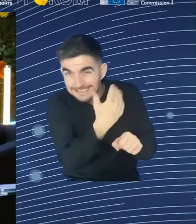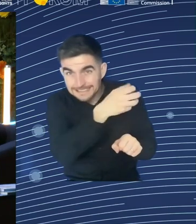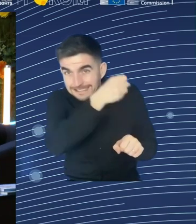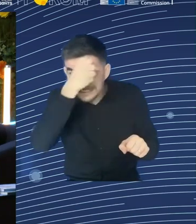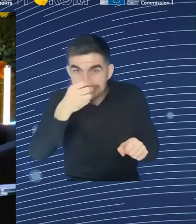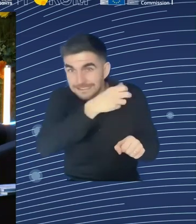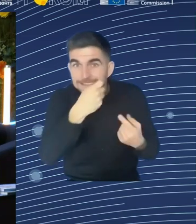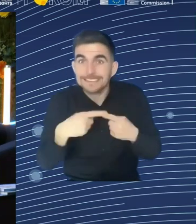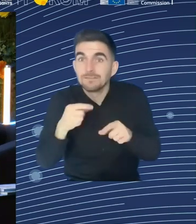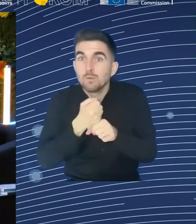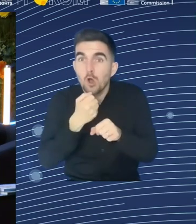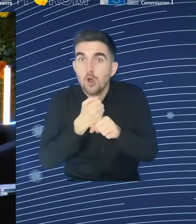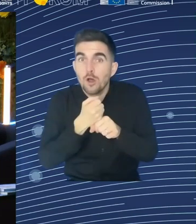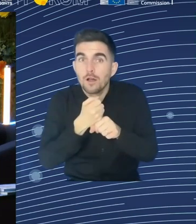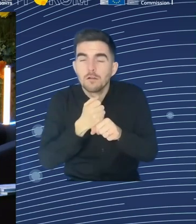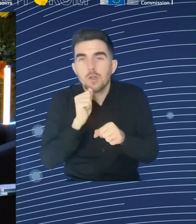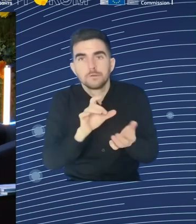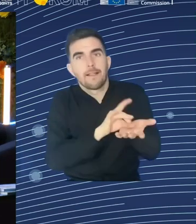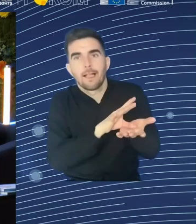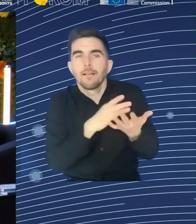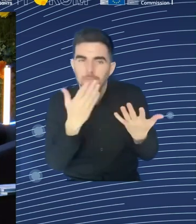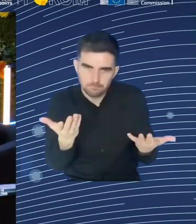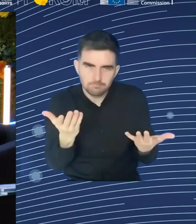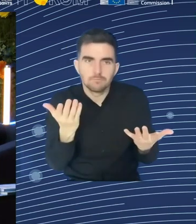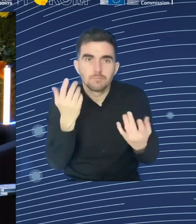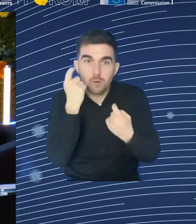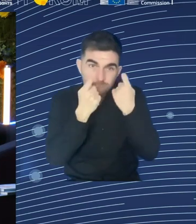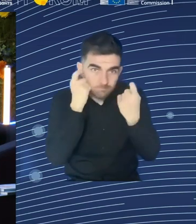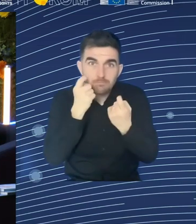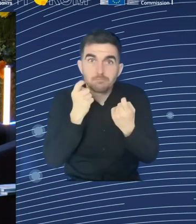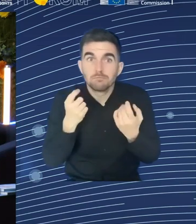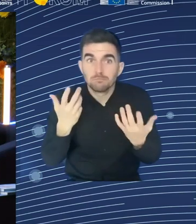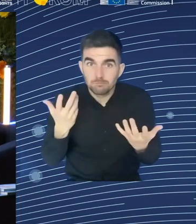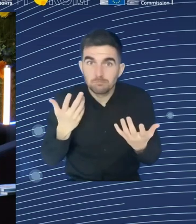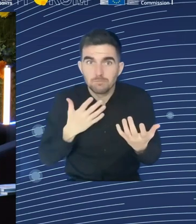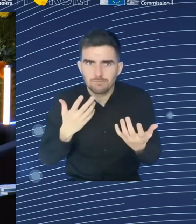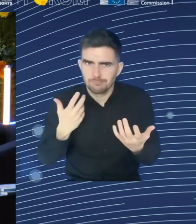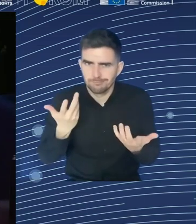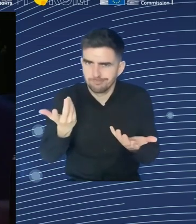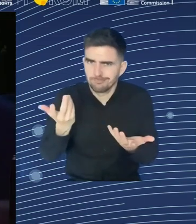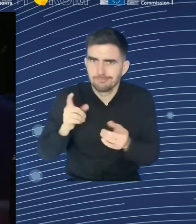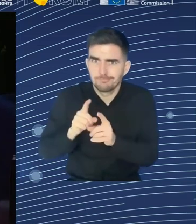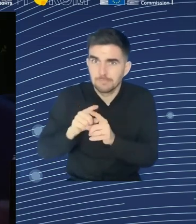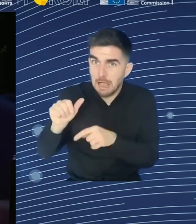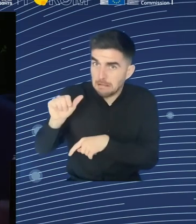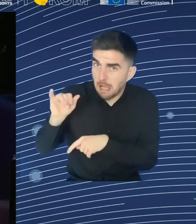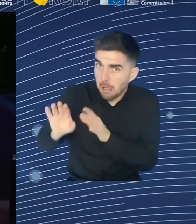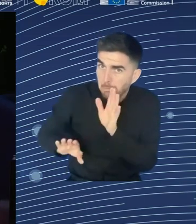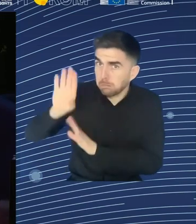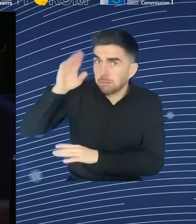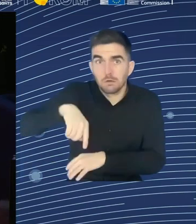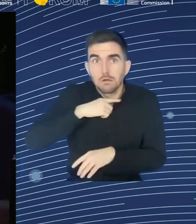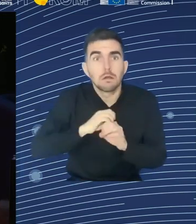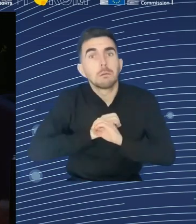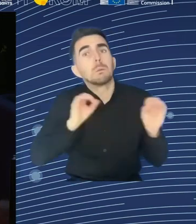the skills to move on from those jobs. So they don't become just dead-end jobs. It can help us, I think,